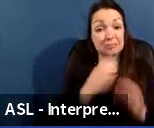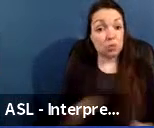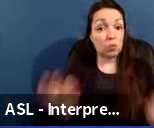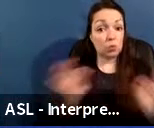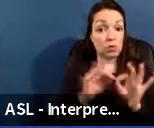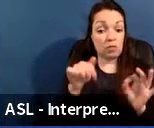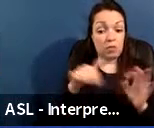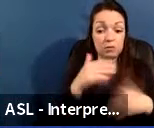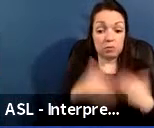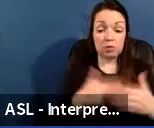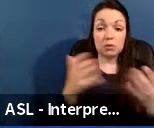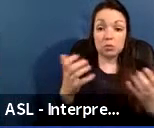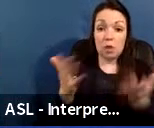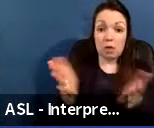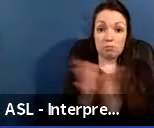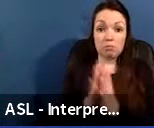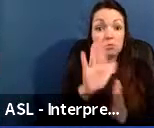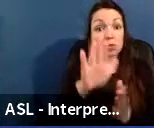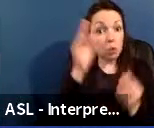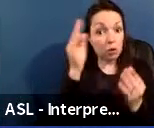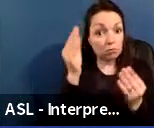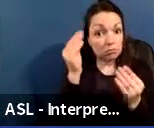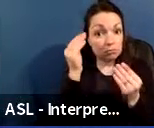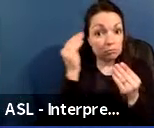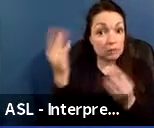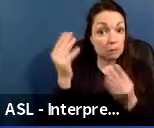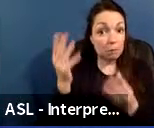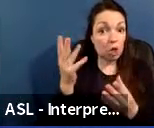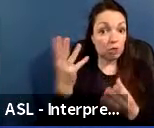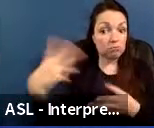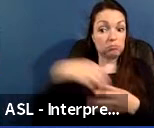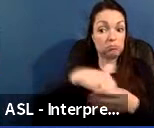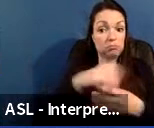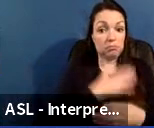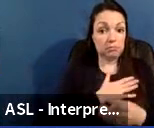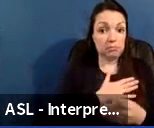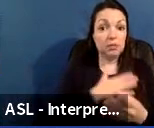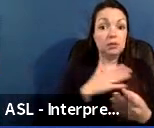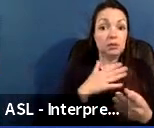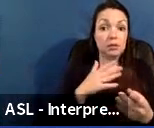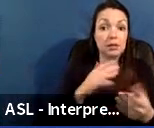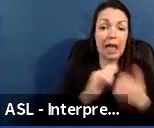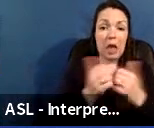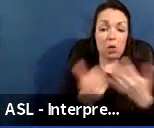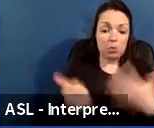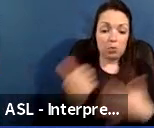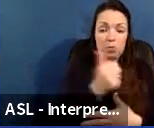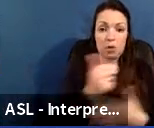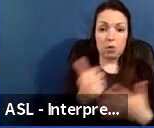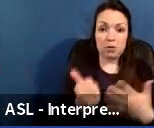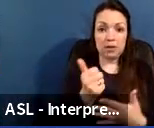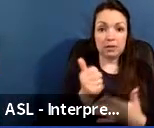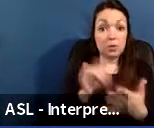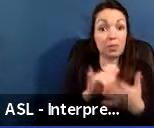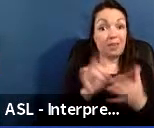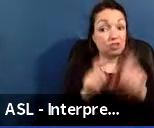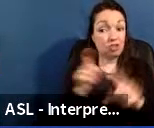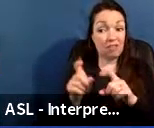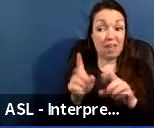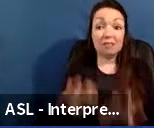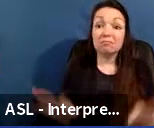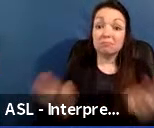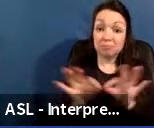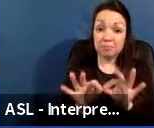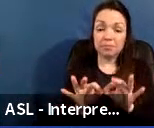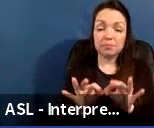input on informing the prioritization of the capital budget categories via the survey. And that survey is